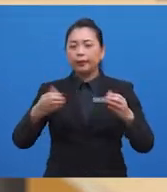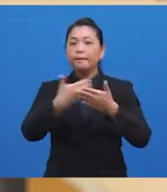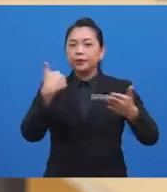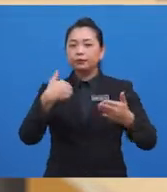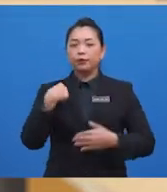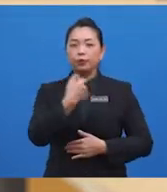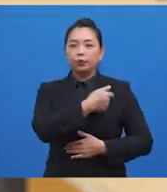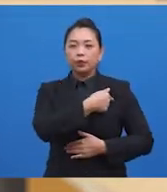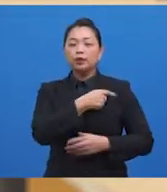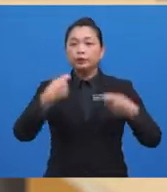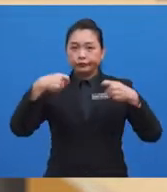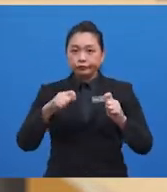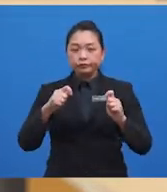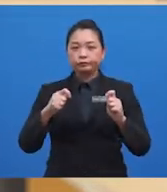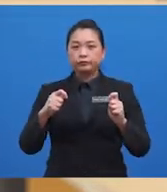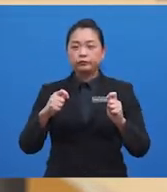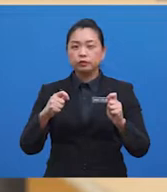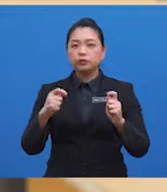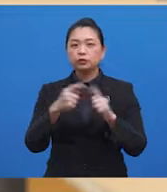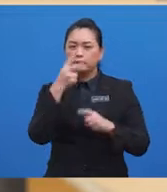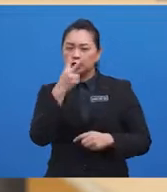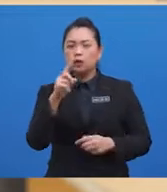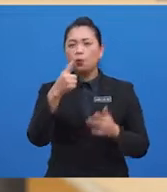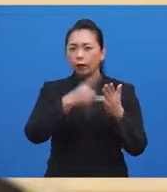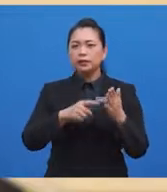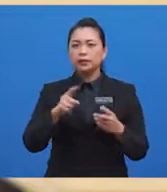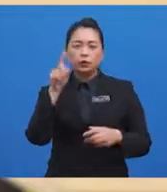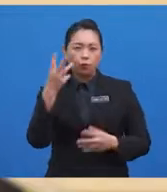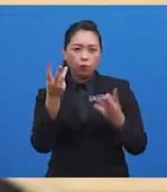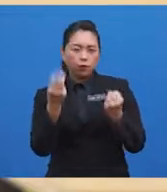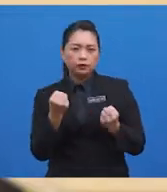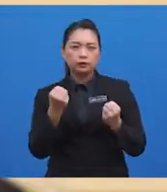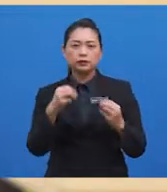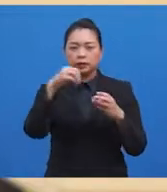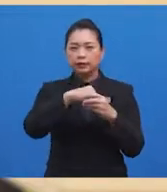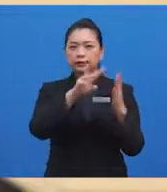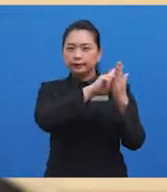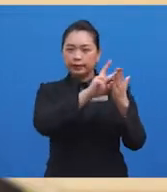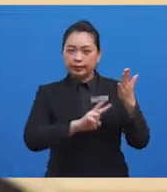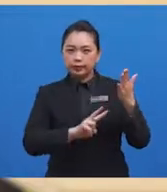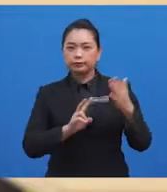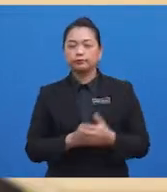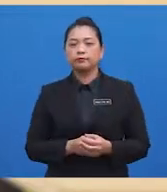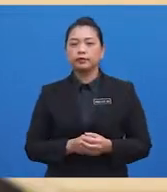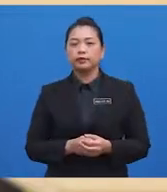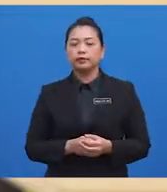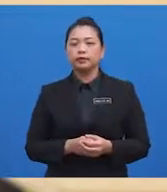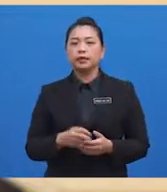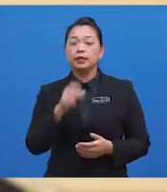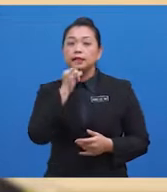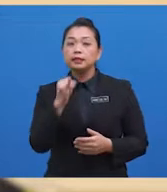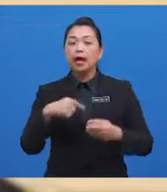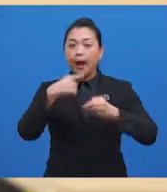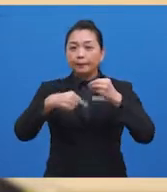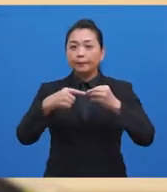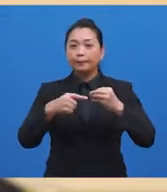managing to attempt what is required for the text. The reading text is an article about the dangers of